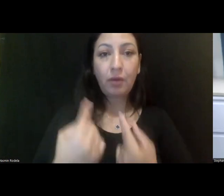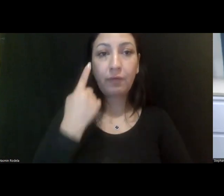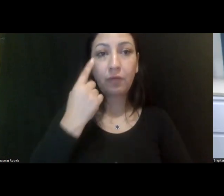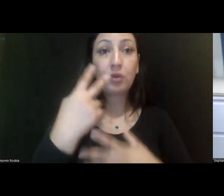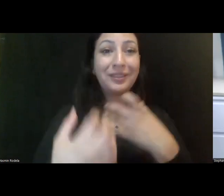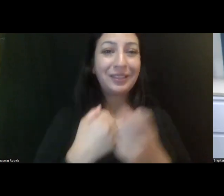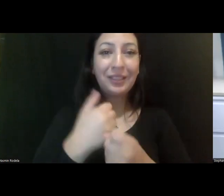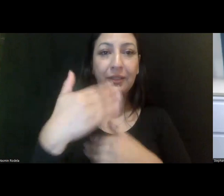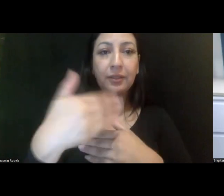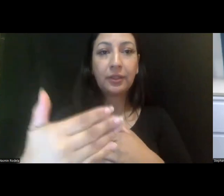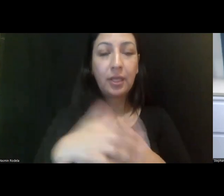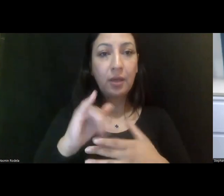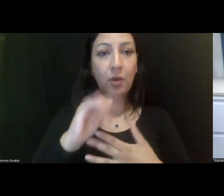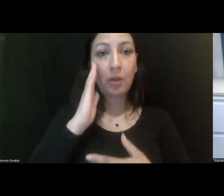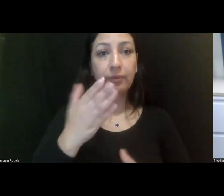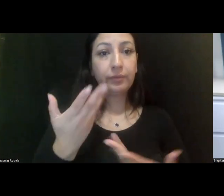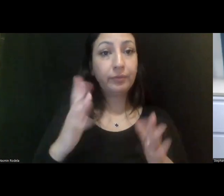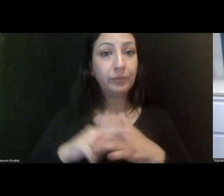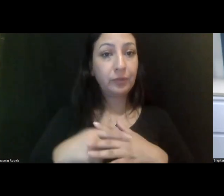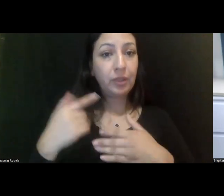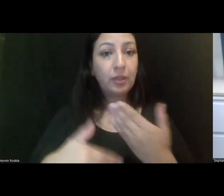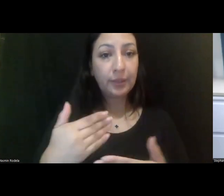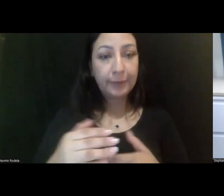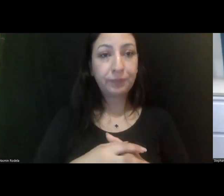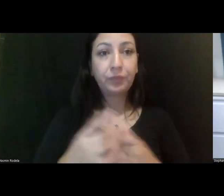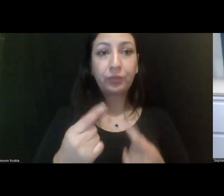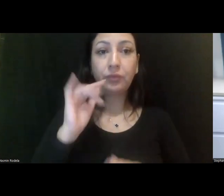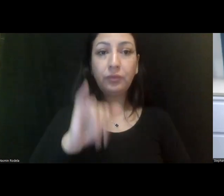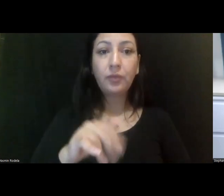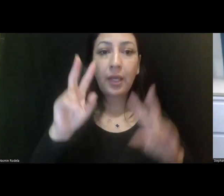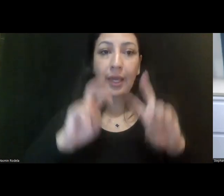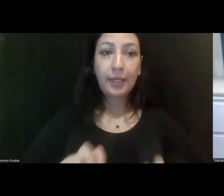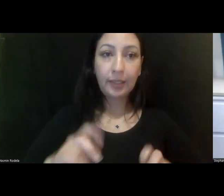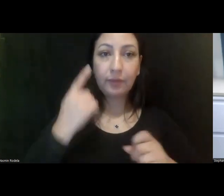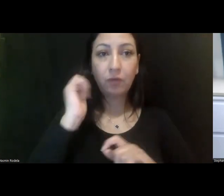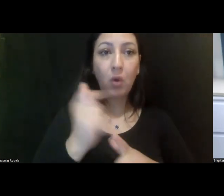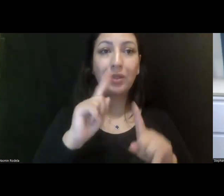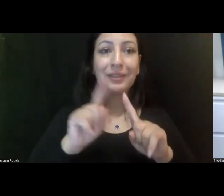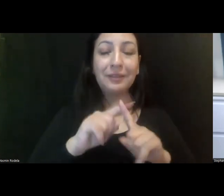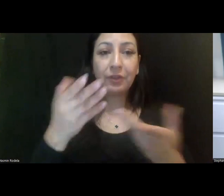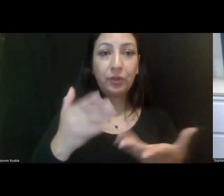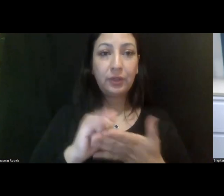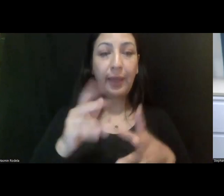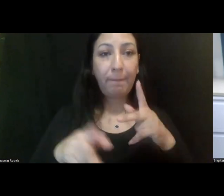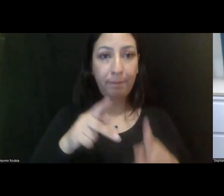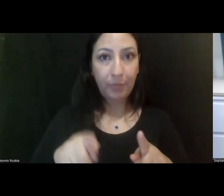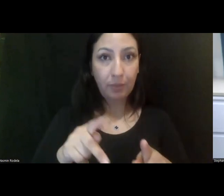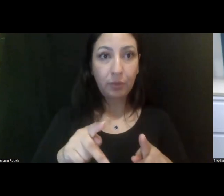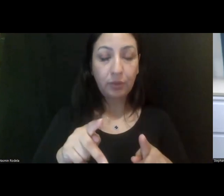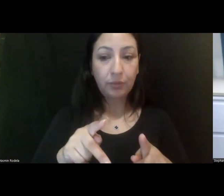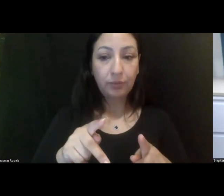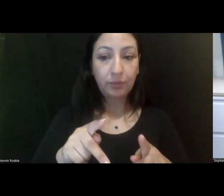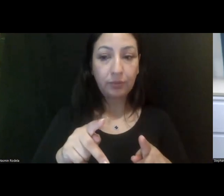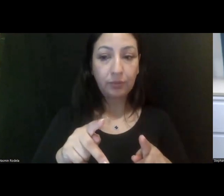years will be, and we've already started to do it, doing that analysis of all the different services that people, uh,